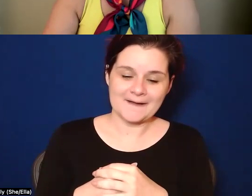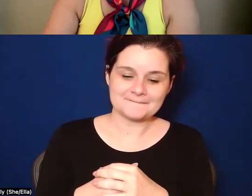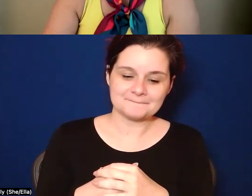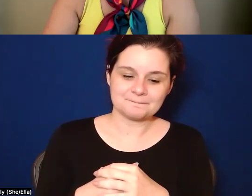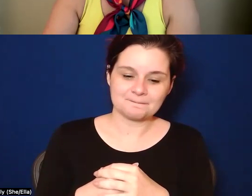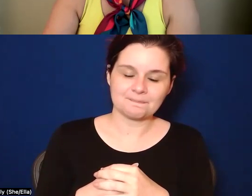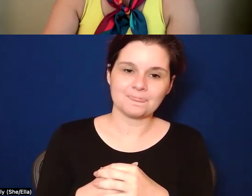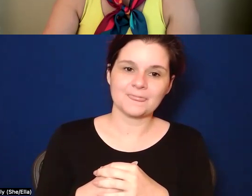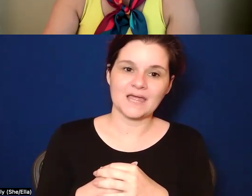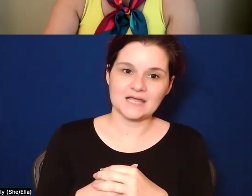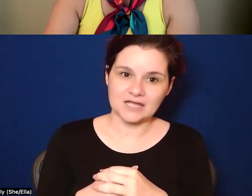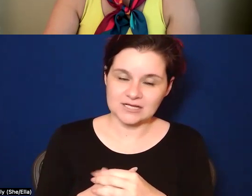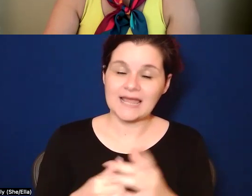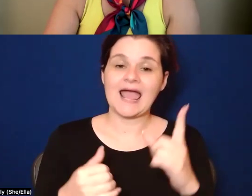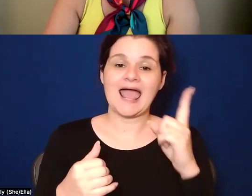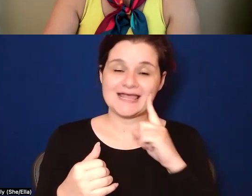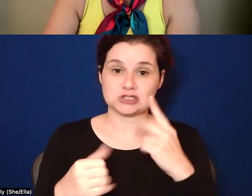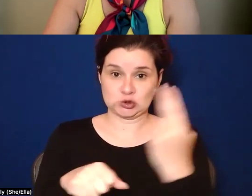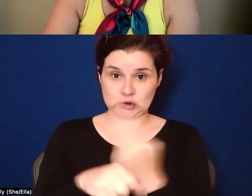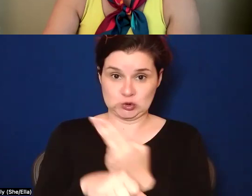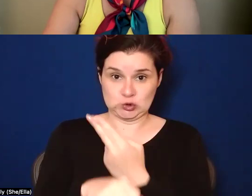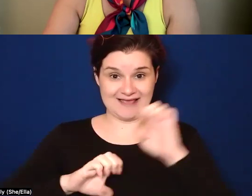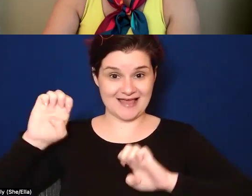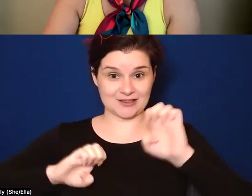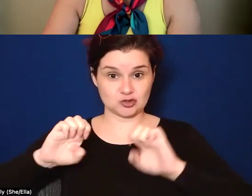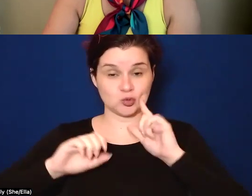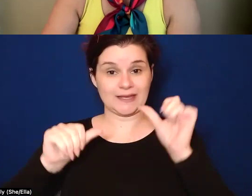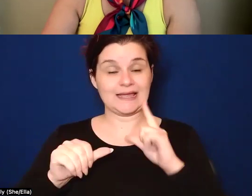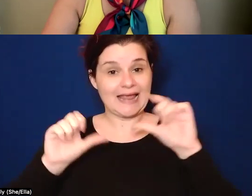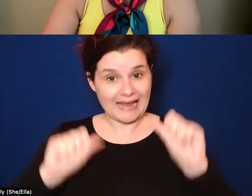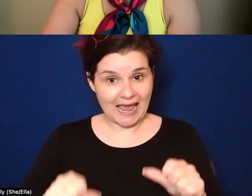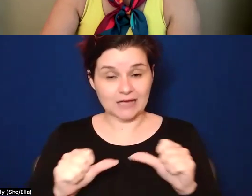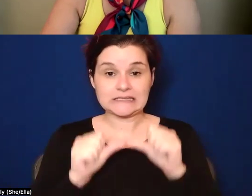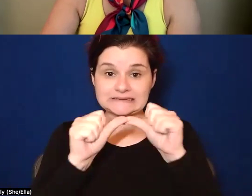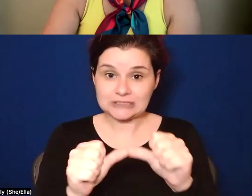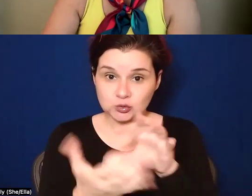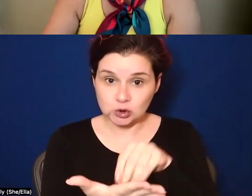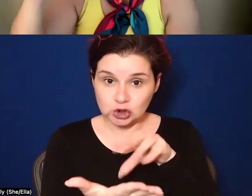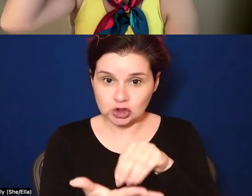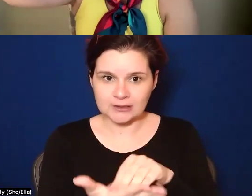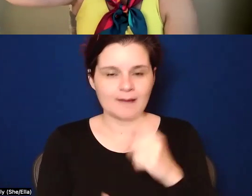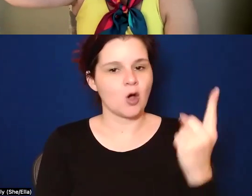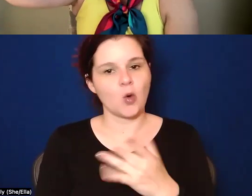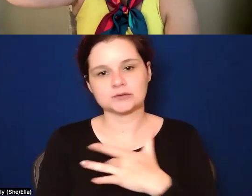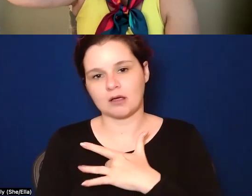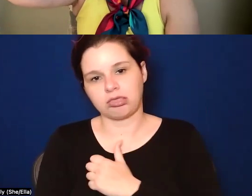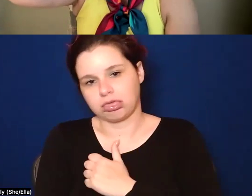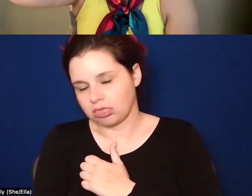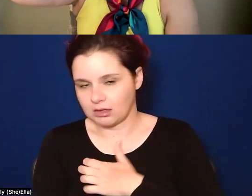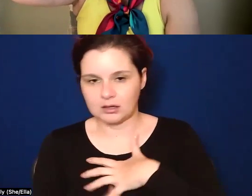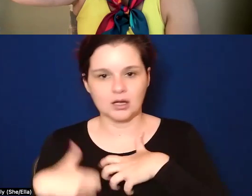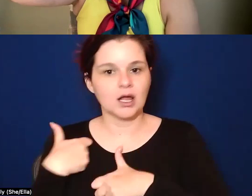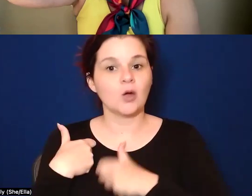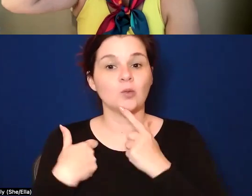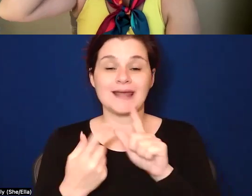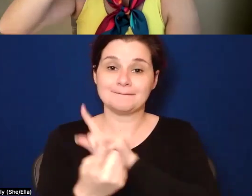employing evaluation so that we can continue to learn. I am always heartbroken when I, you